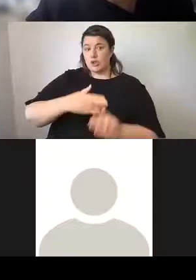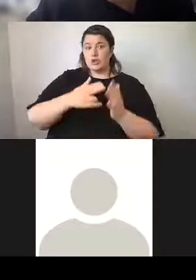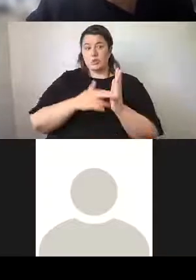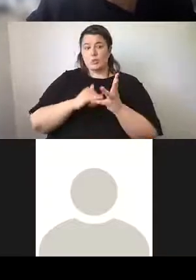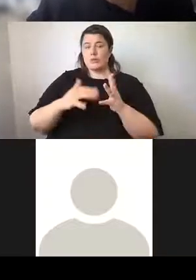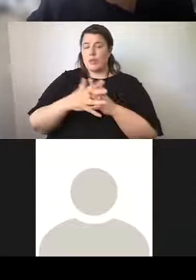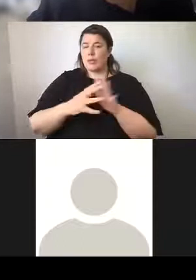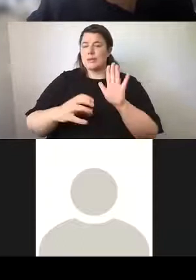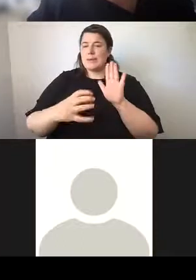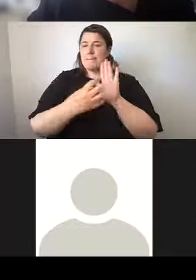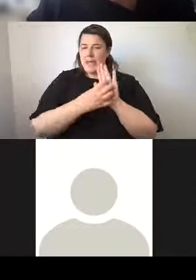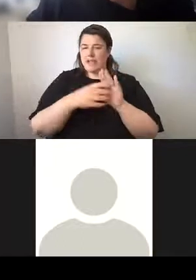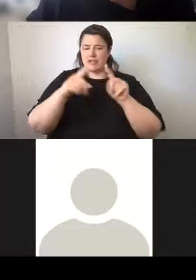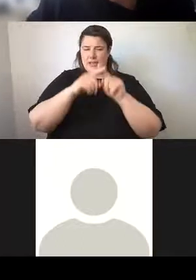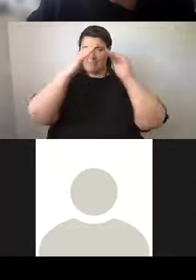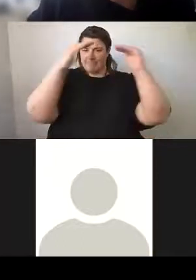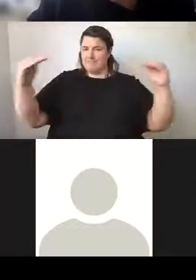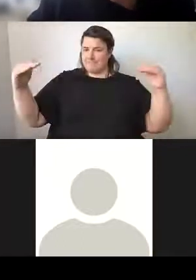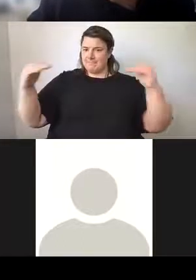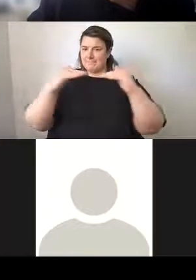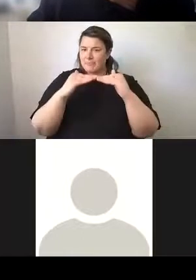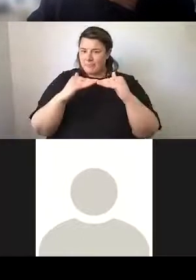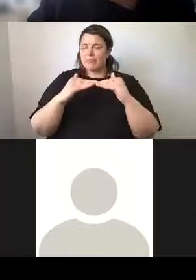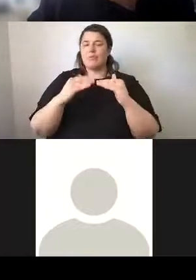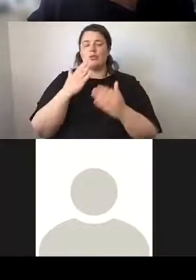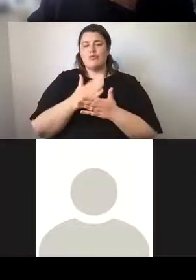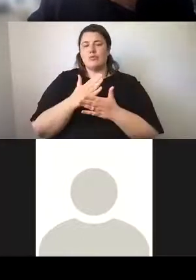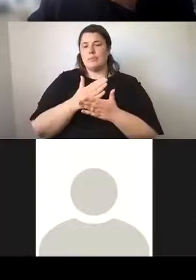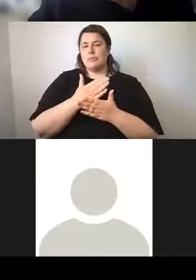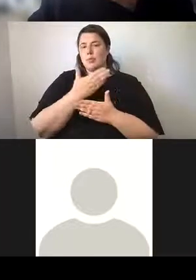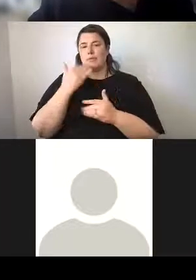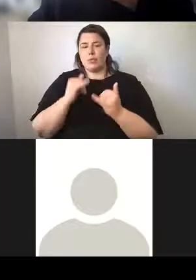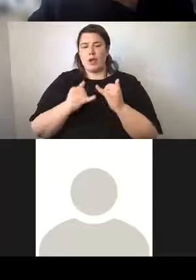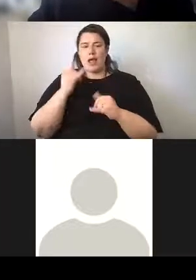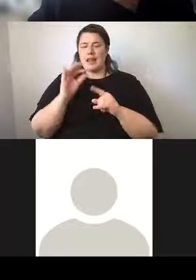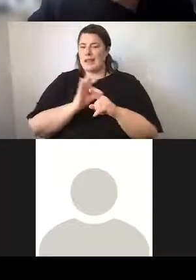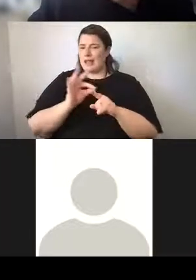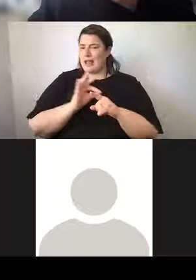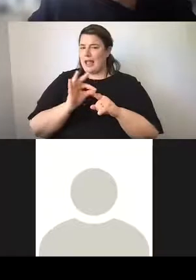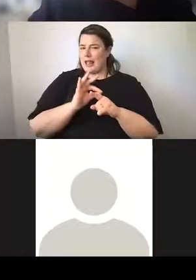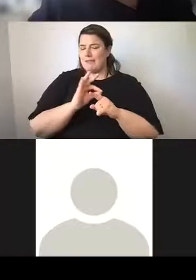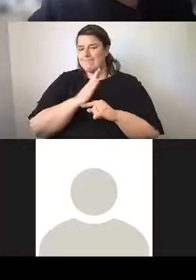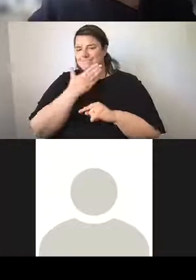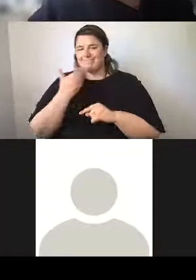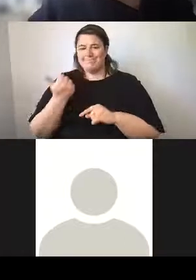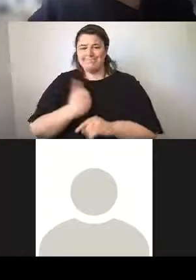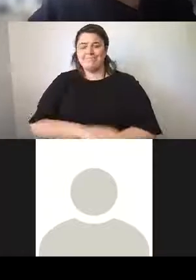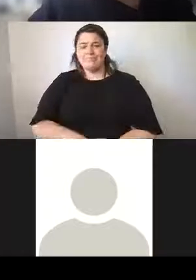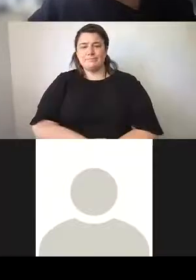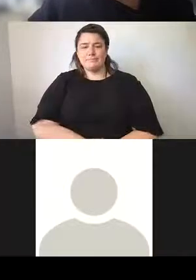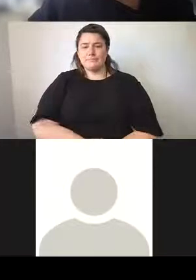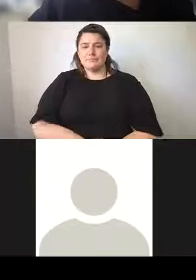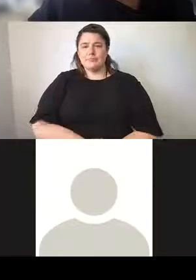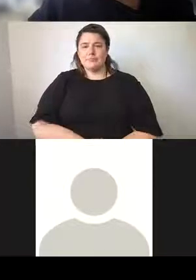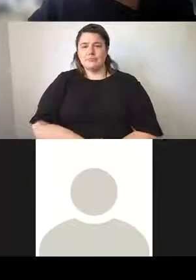badge in the triangular pediment, and you can appreciate the beautiful honey-coloured sandstone there on the facade